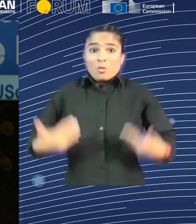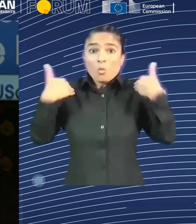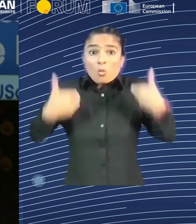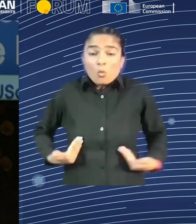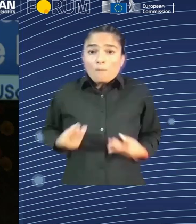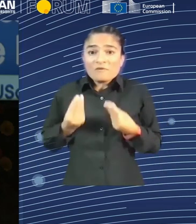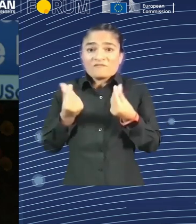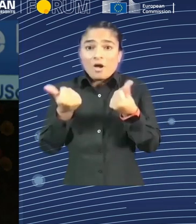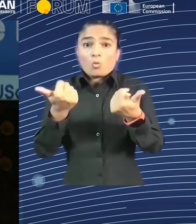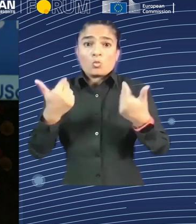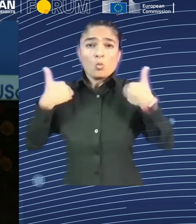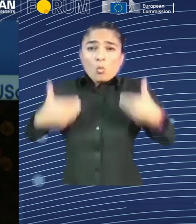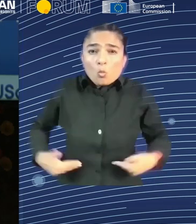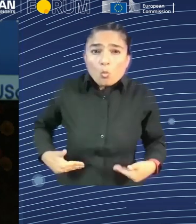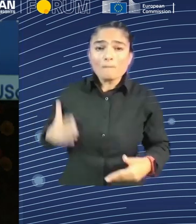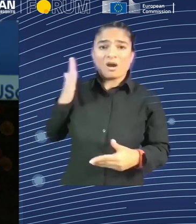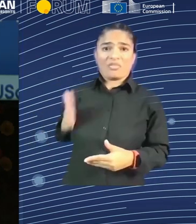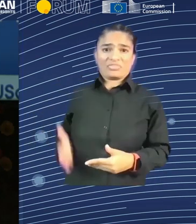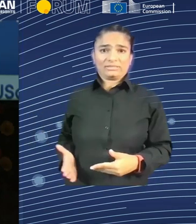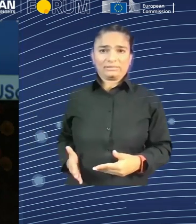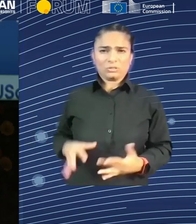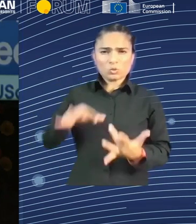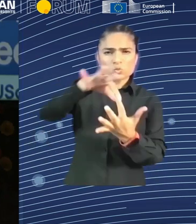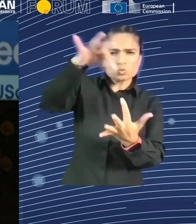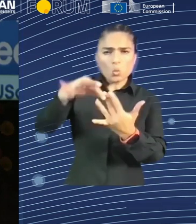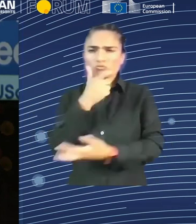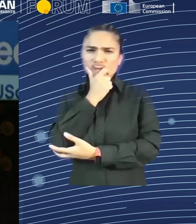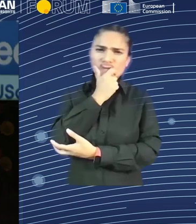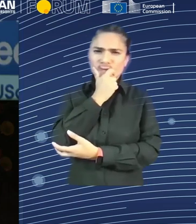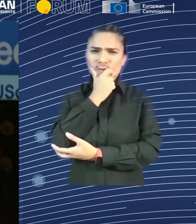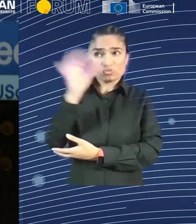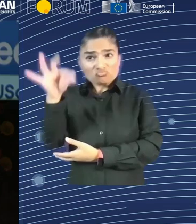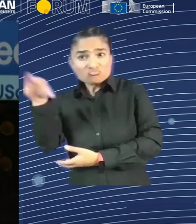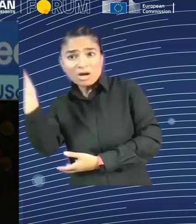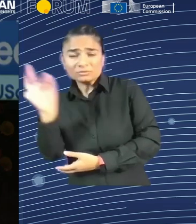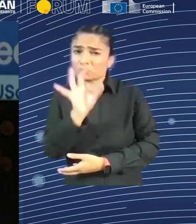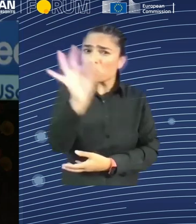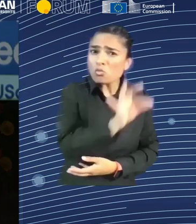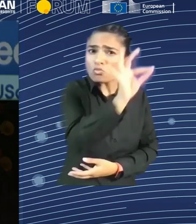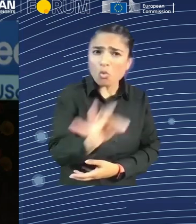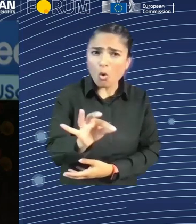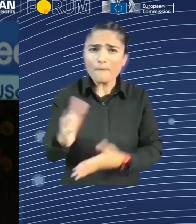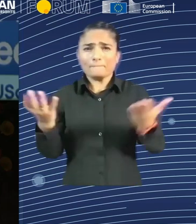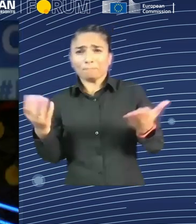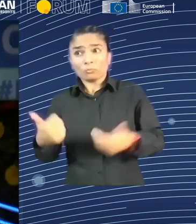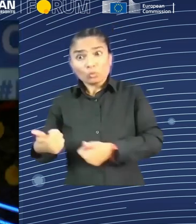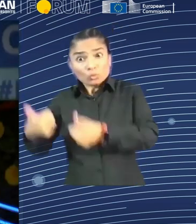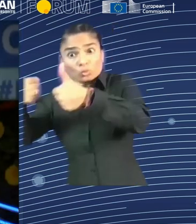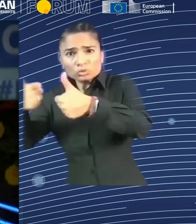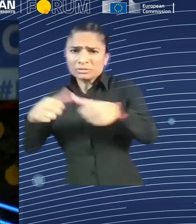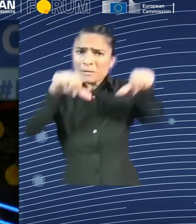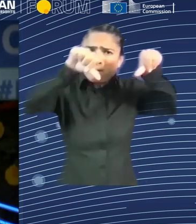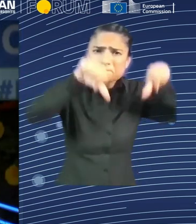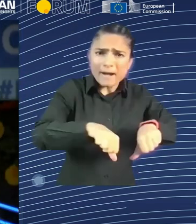demons. And indeed, skills are right now the new currency of the future of work. And it is